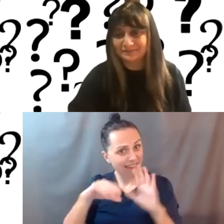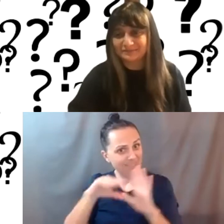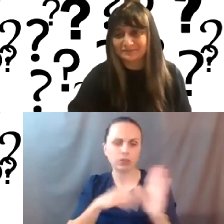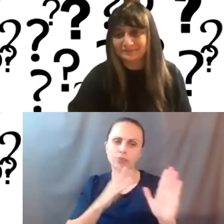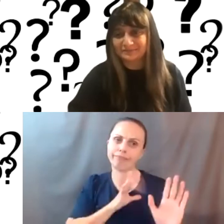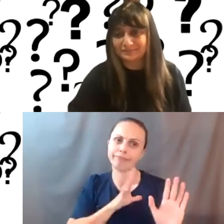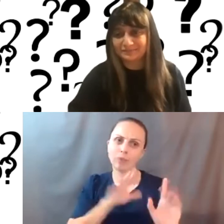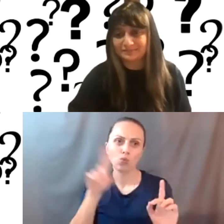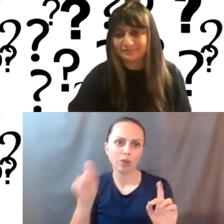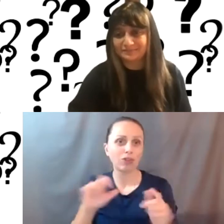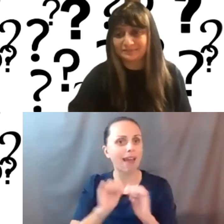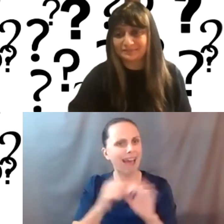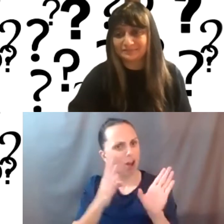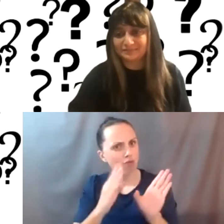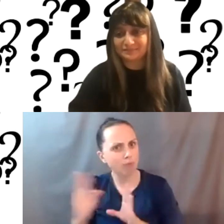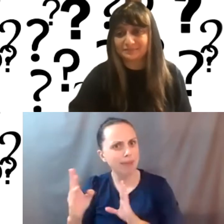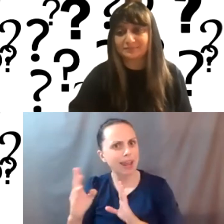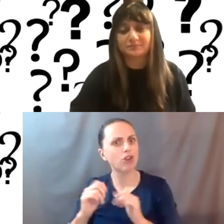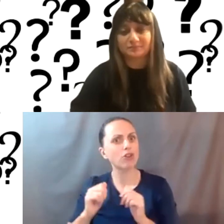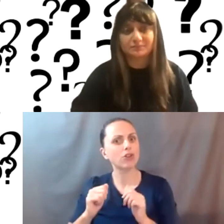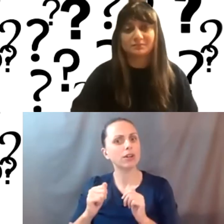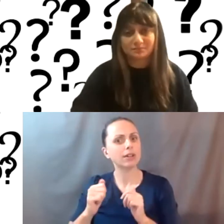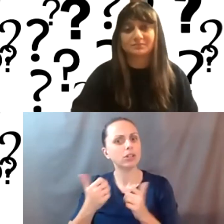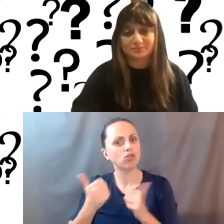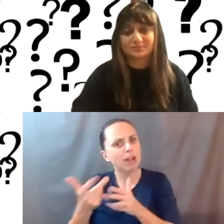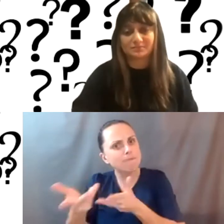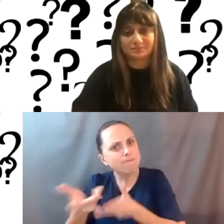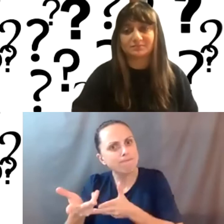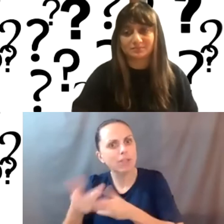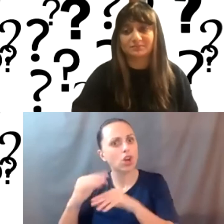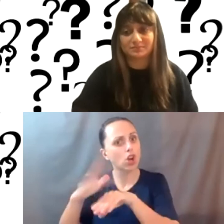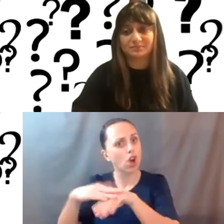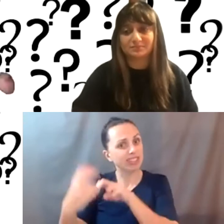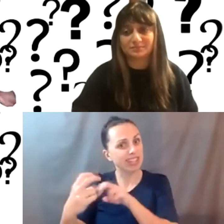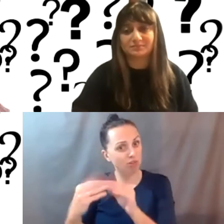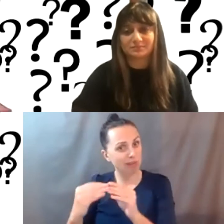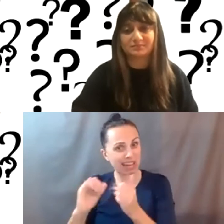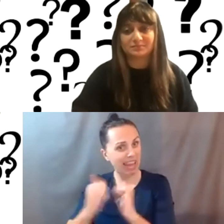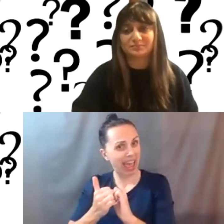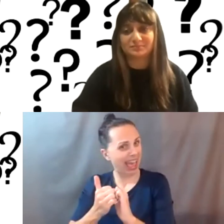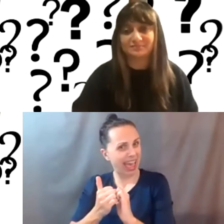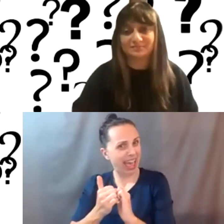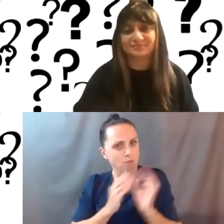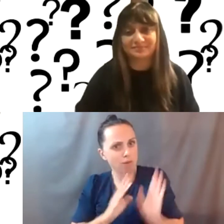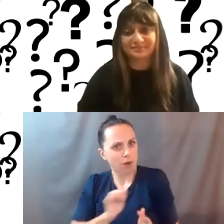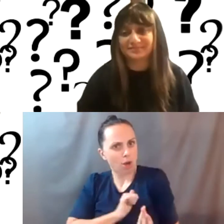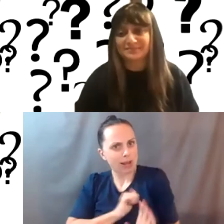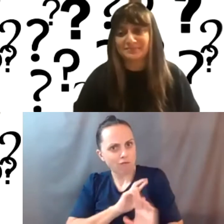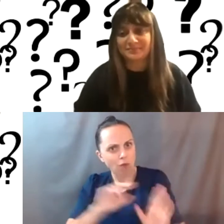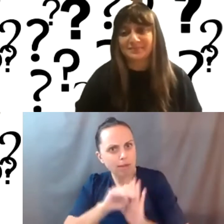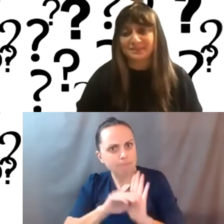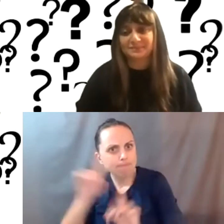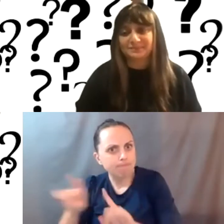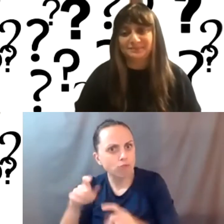question. How to prepare to maximize the consultation. And then are you available? Which you can chat about later, but tips for